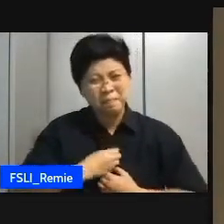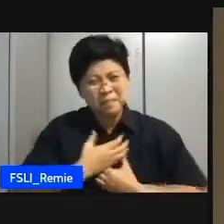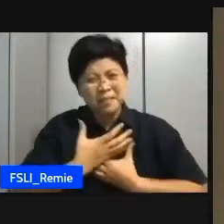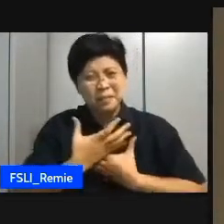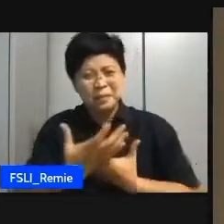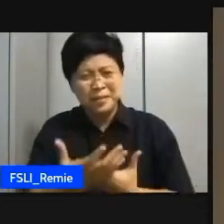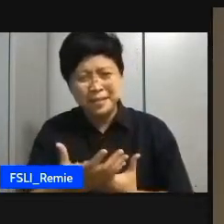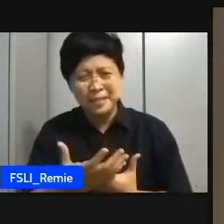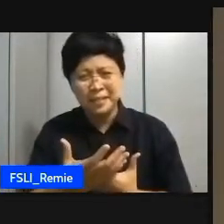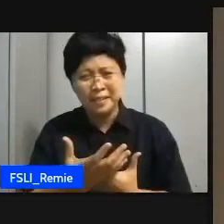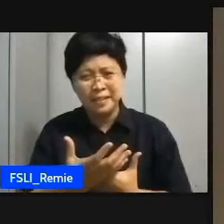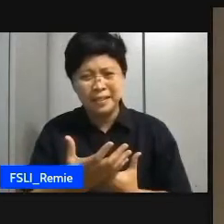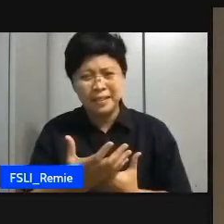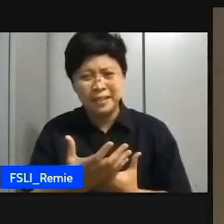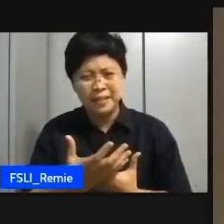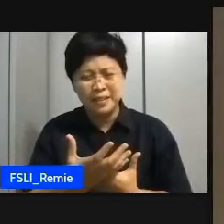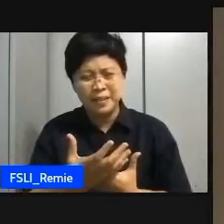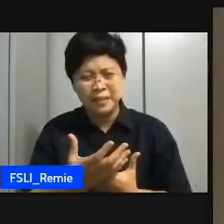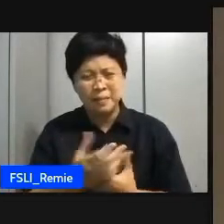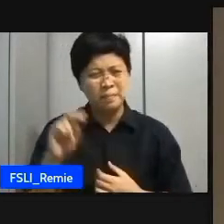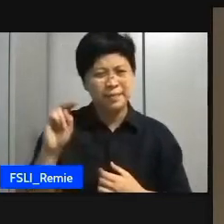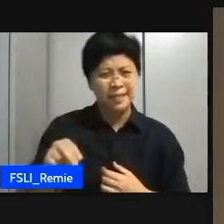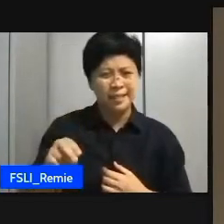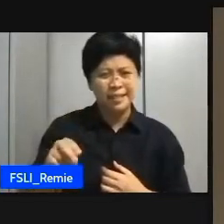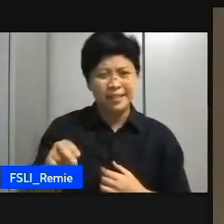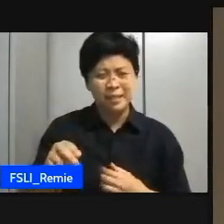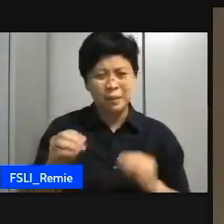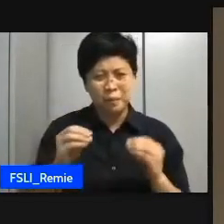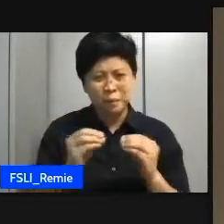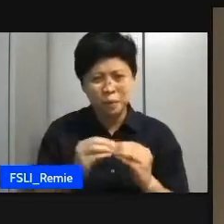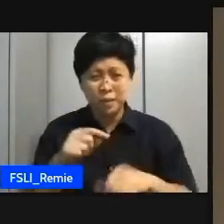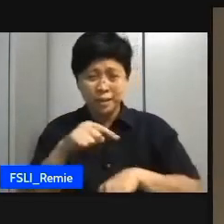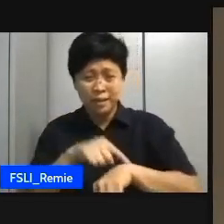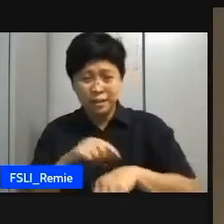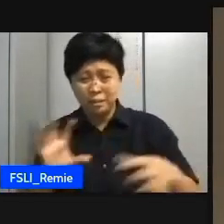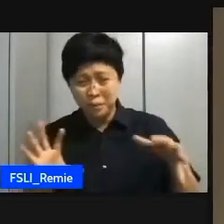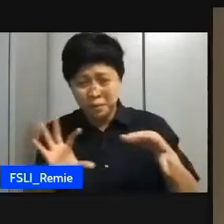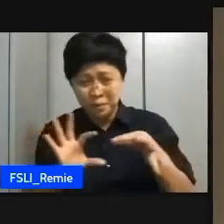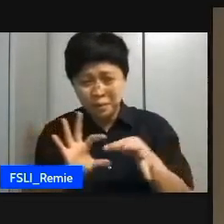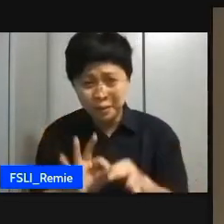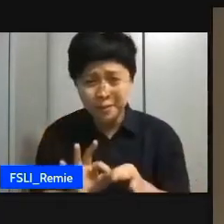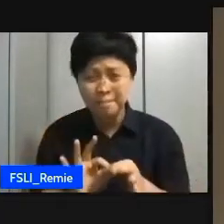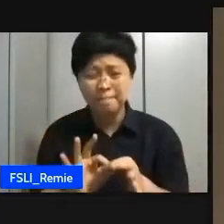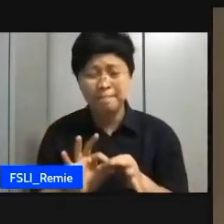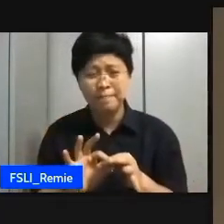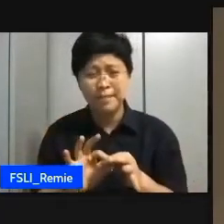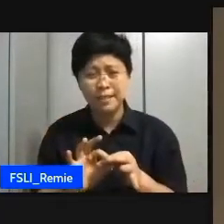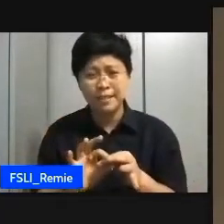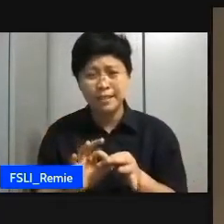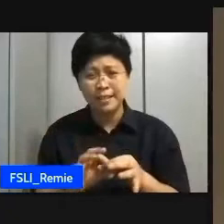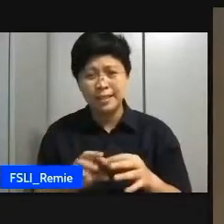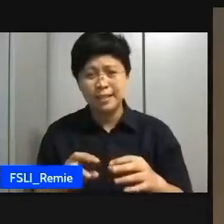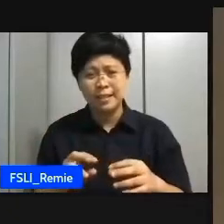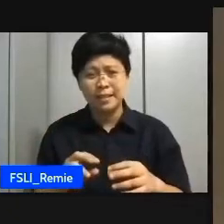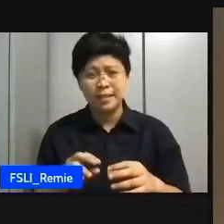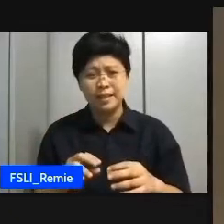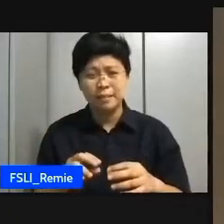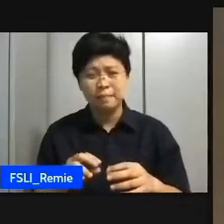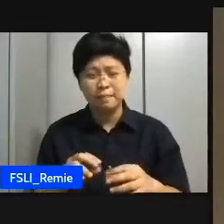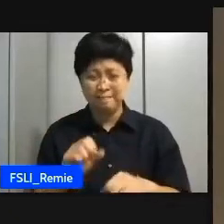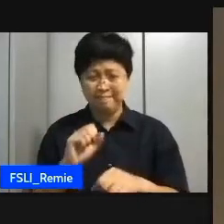it takes like a lot of time to really connect with him like you really have to work hard to even just be able to